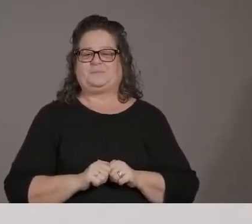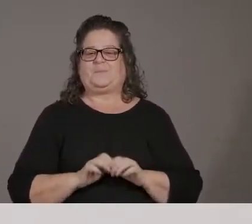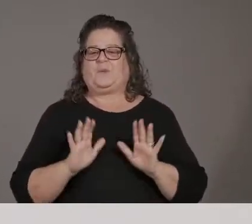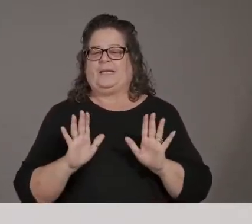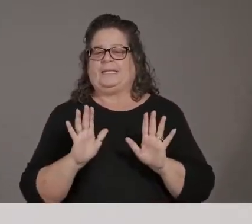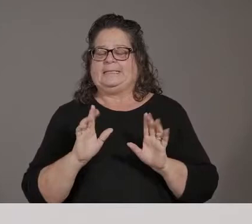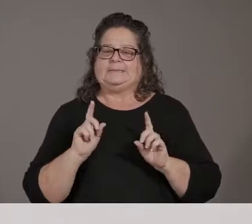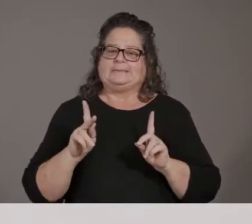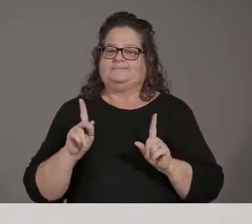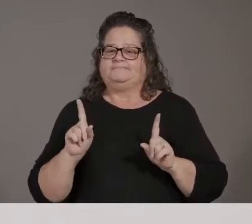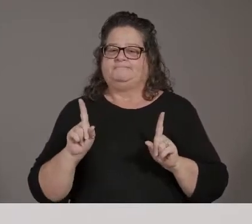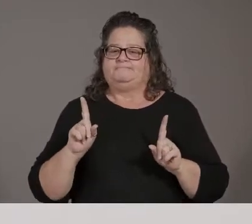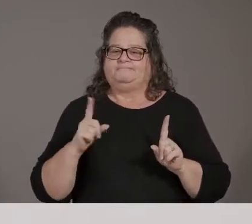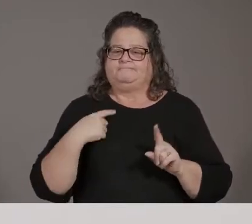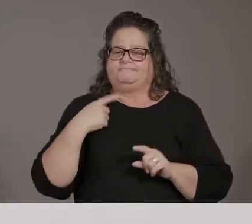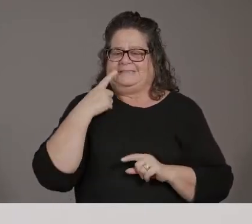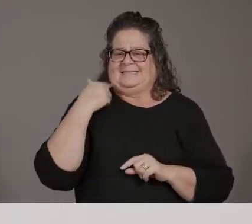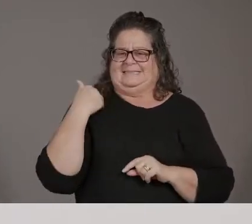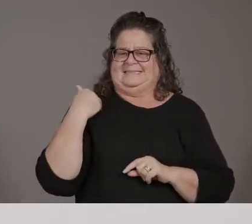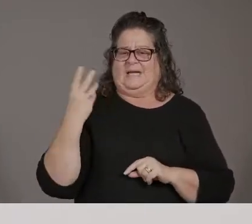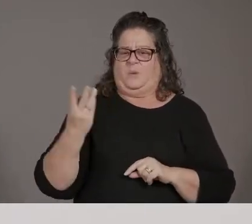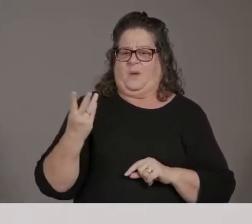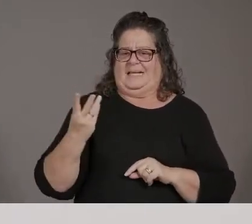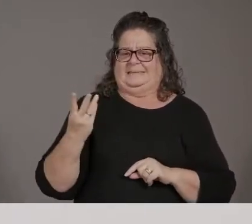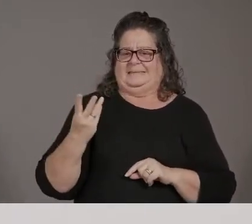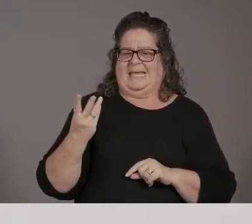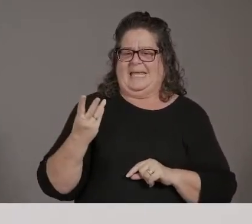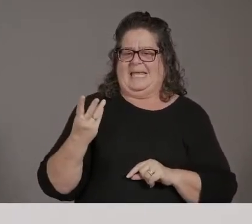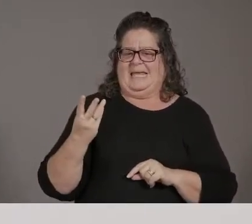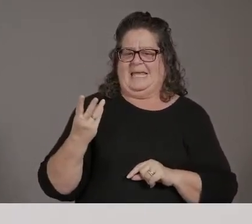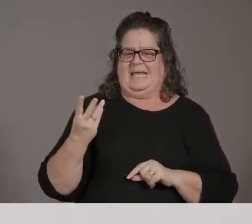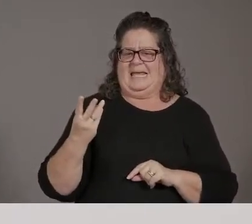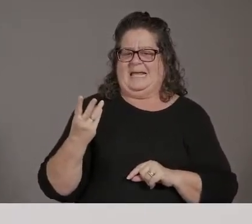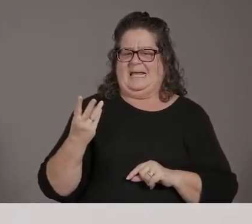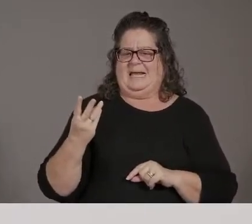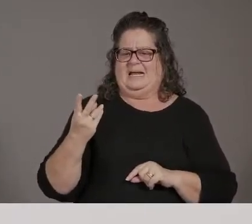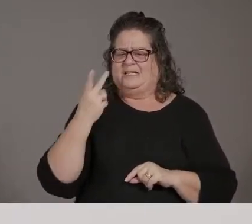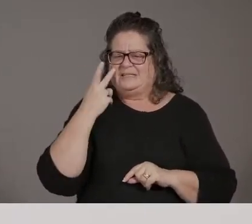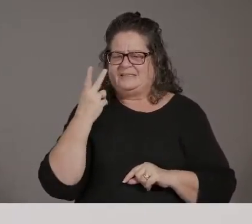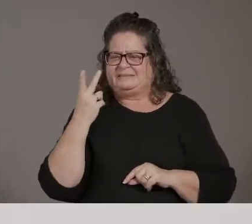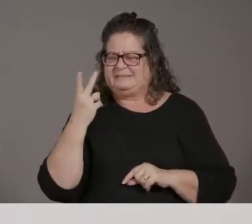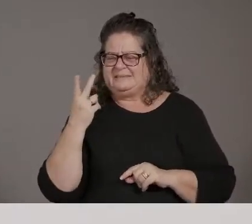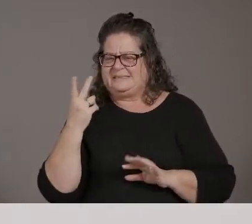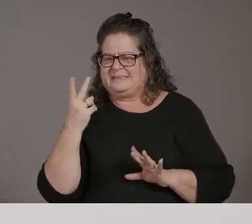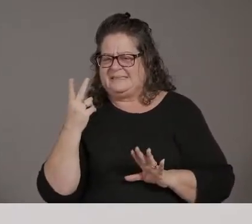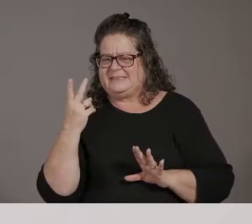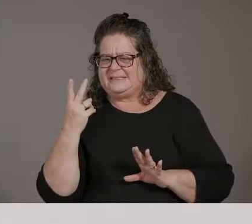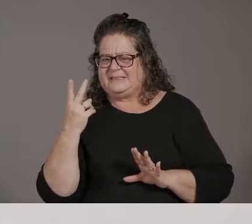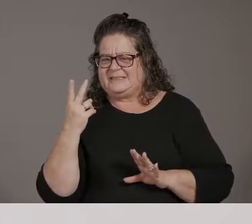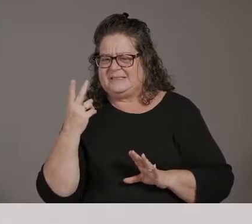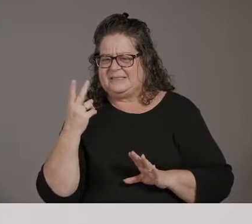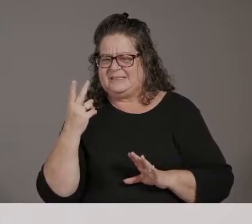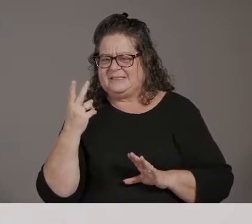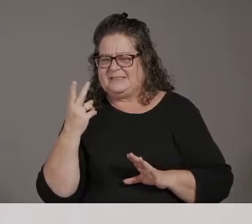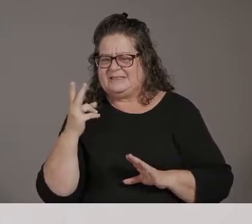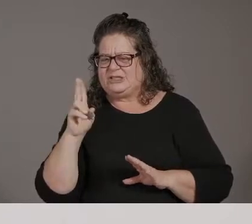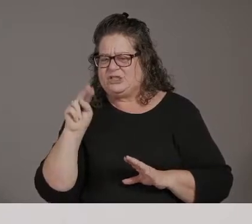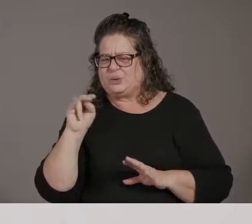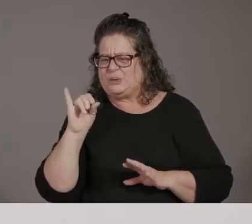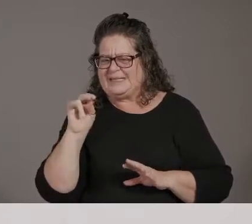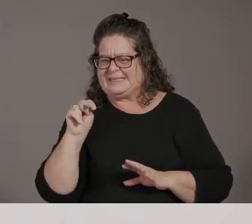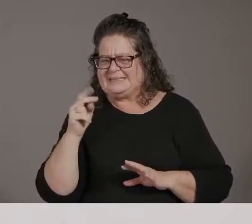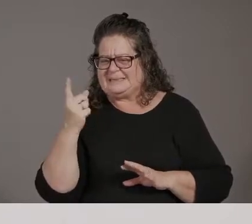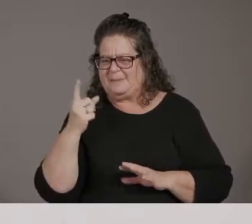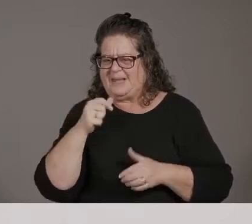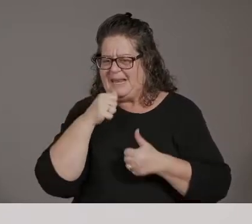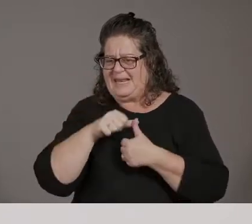Wednesday, I saw that the locally created commercial workers union that sent a letter to you asking to prioritize